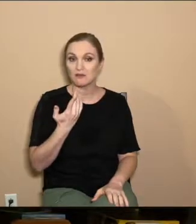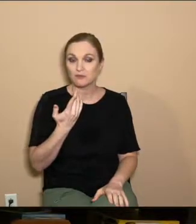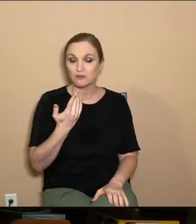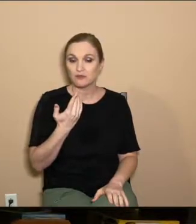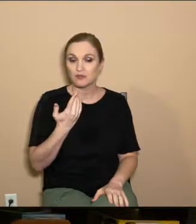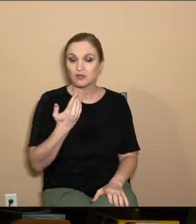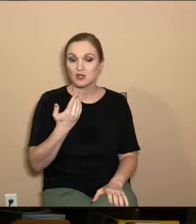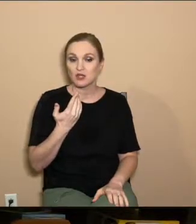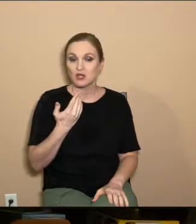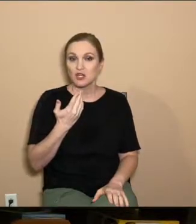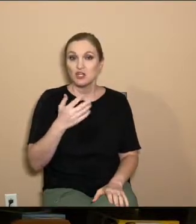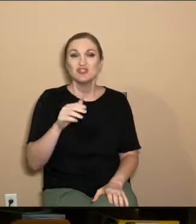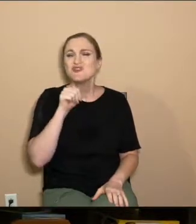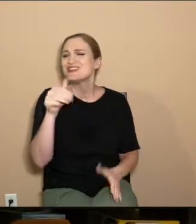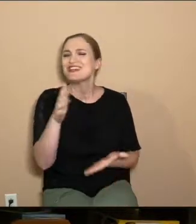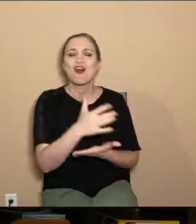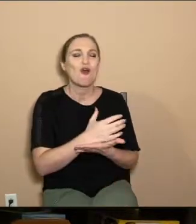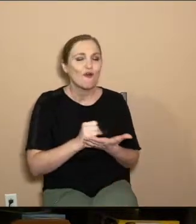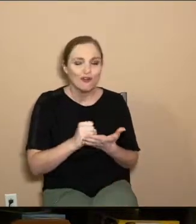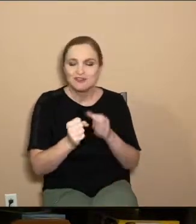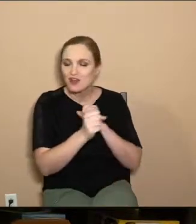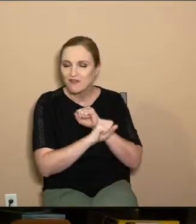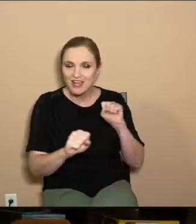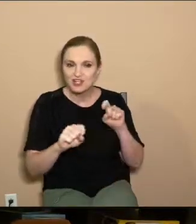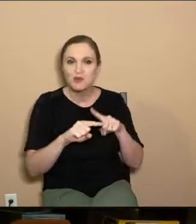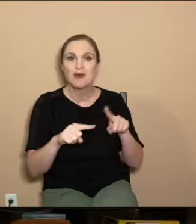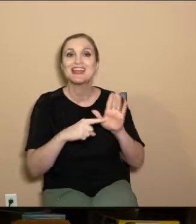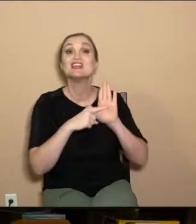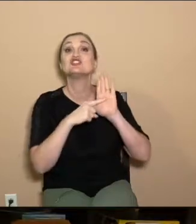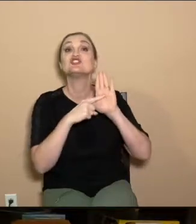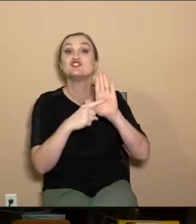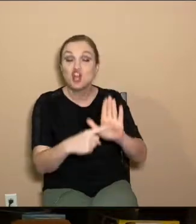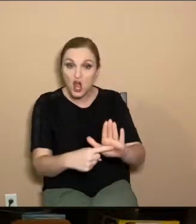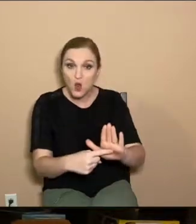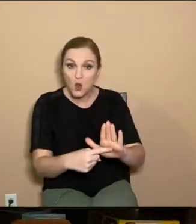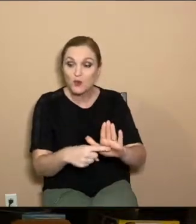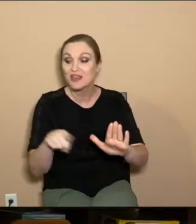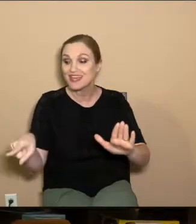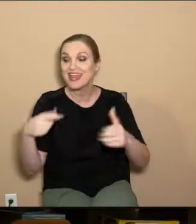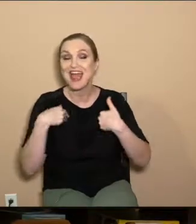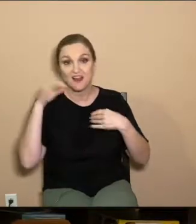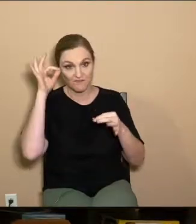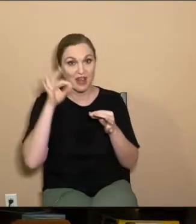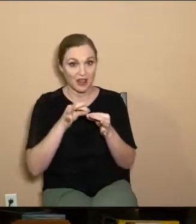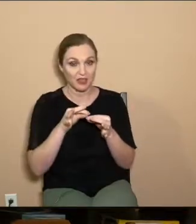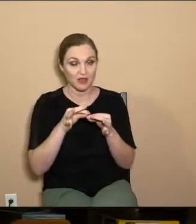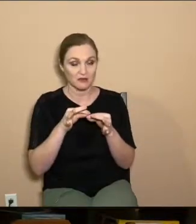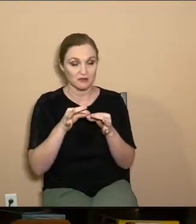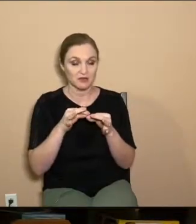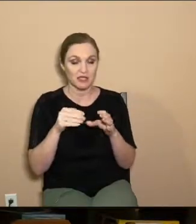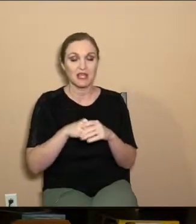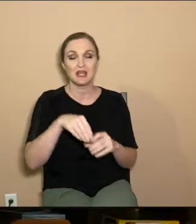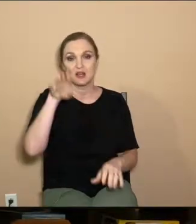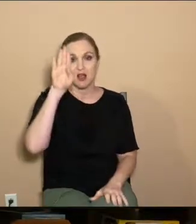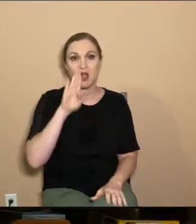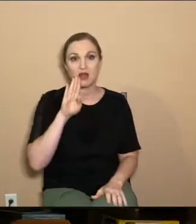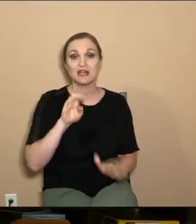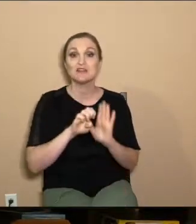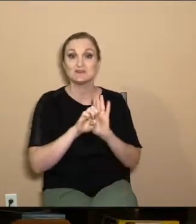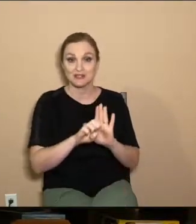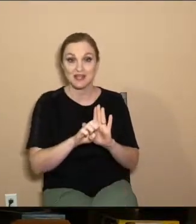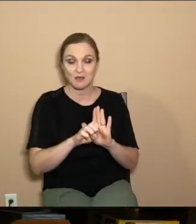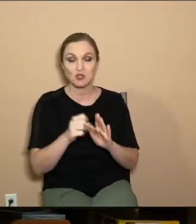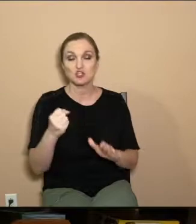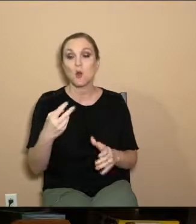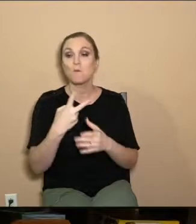those things earn his salvation? No, but they demonstrated that Abraham had faith in God. And so